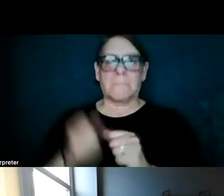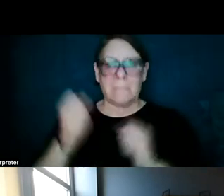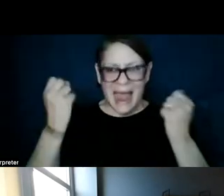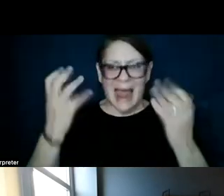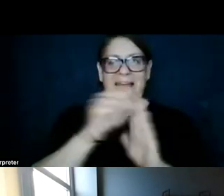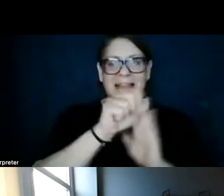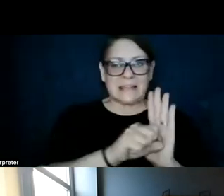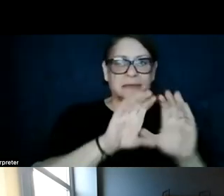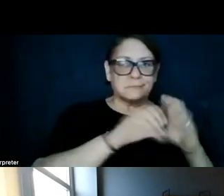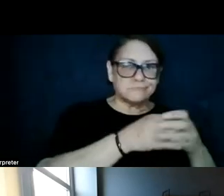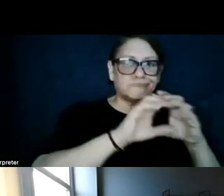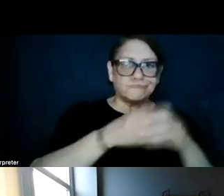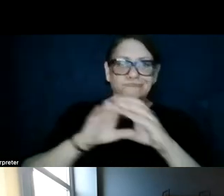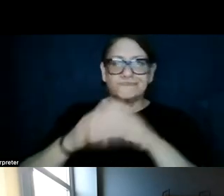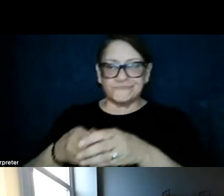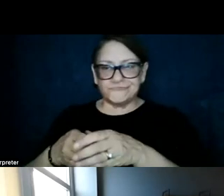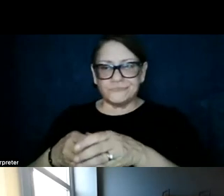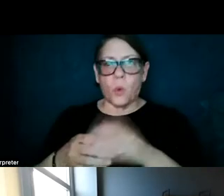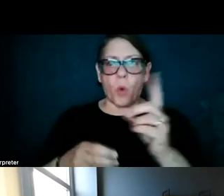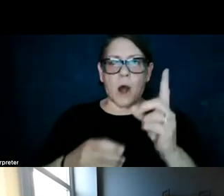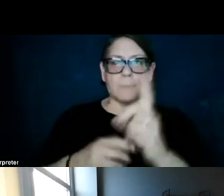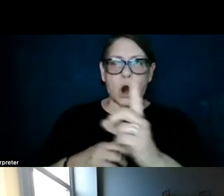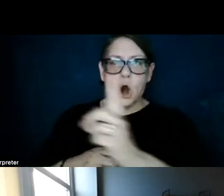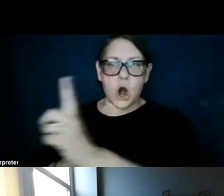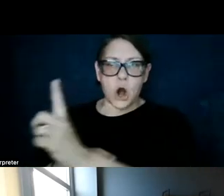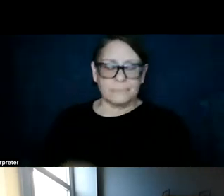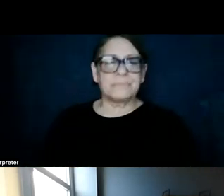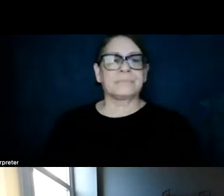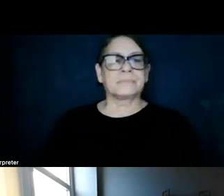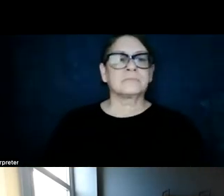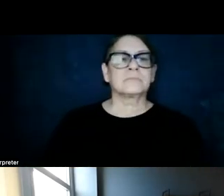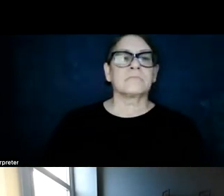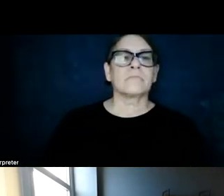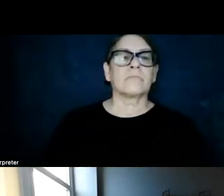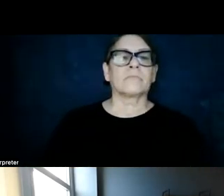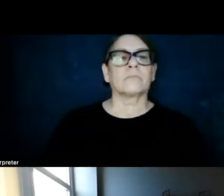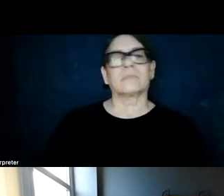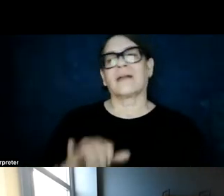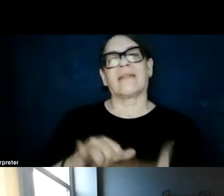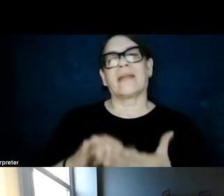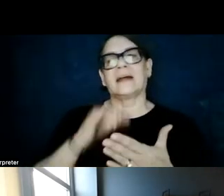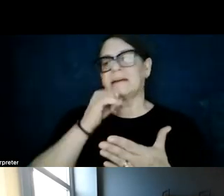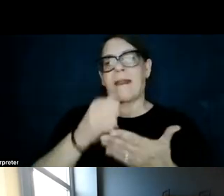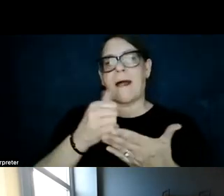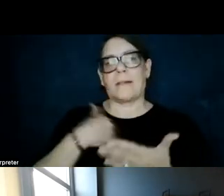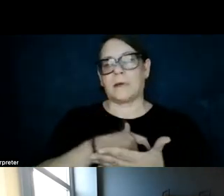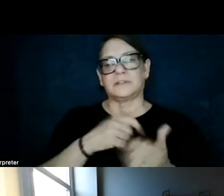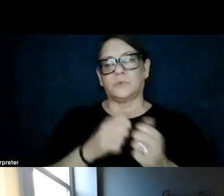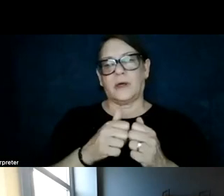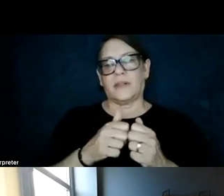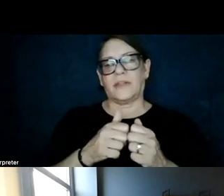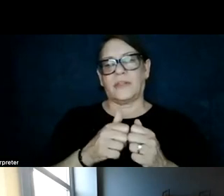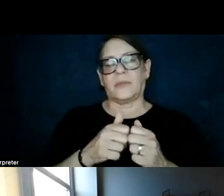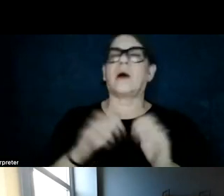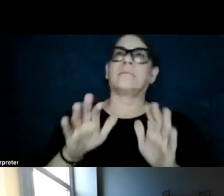form basically one aggregate. And so that doesn't help us in order to